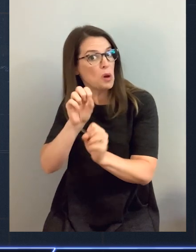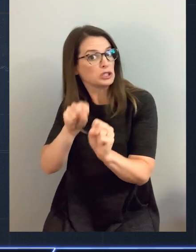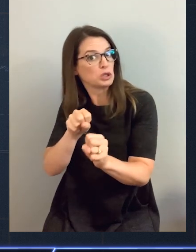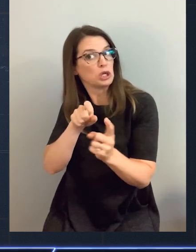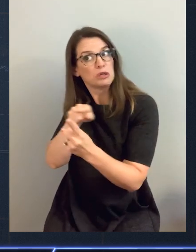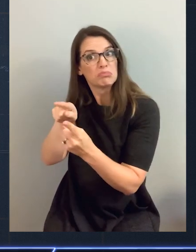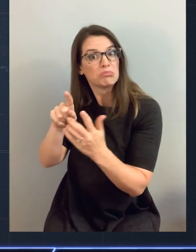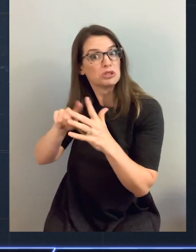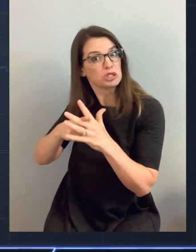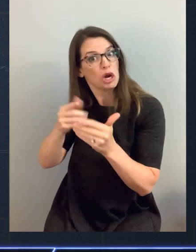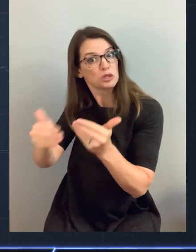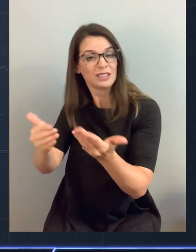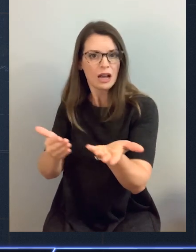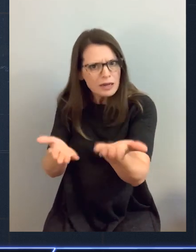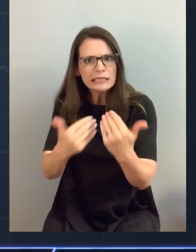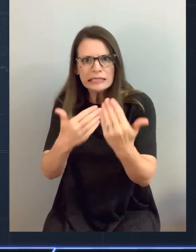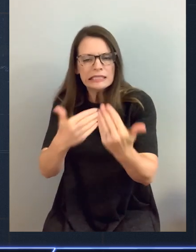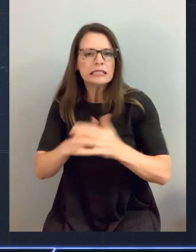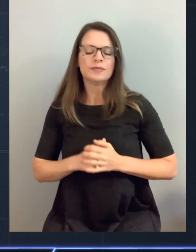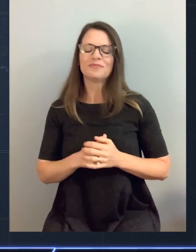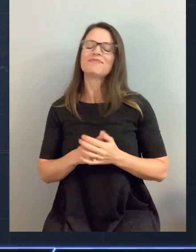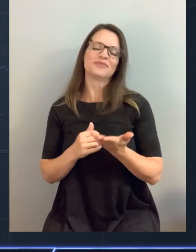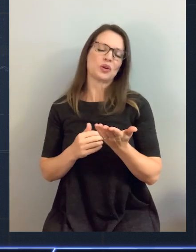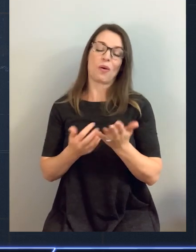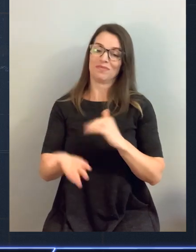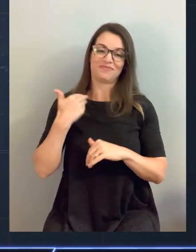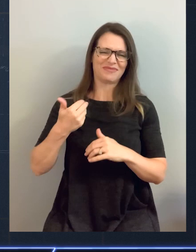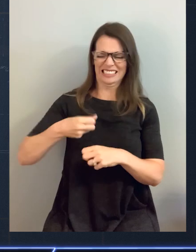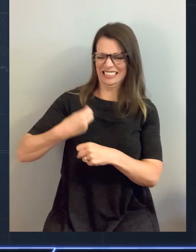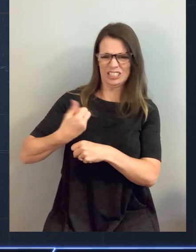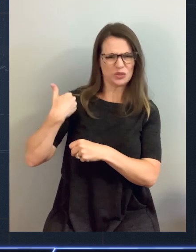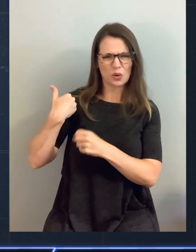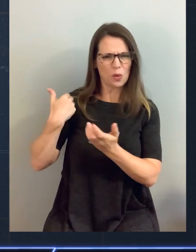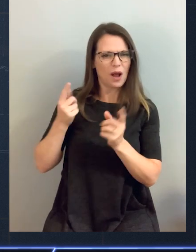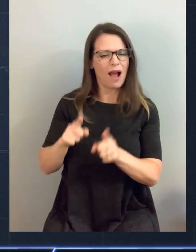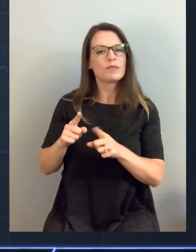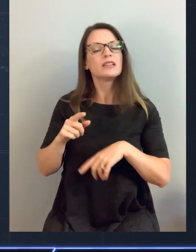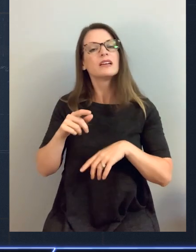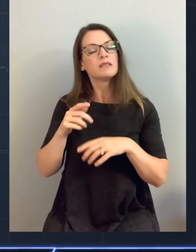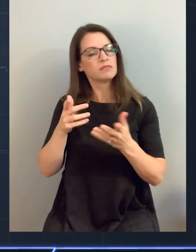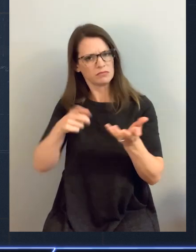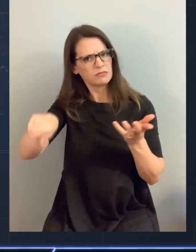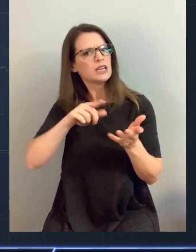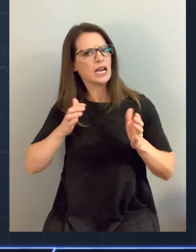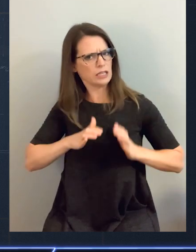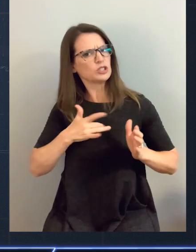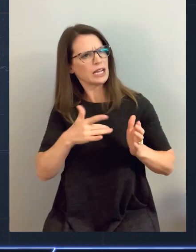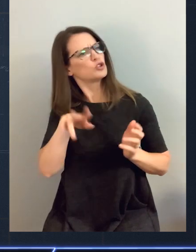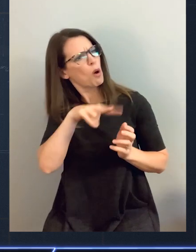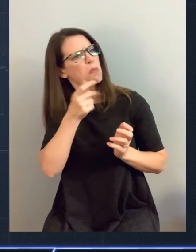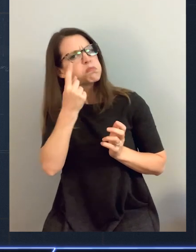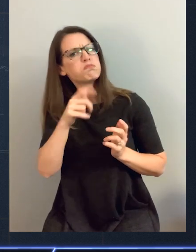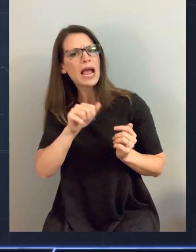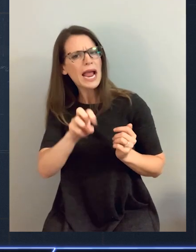Let me share with you just one example of that. Going back a couple of years, a bunch of our customers kind of understood how with AWS,